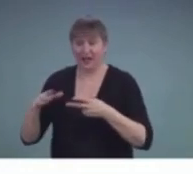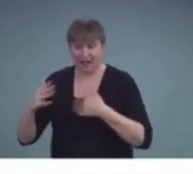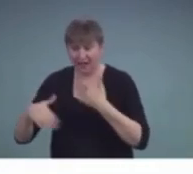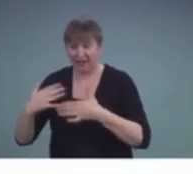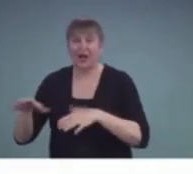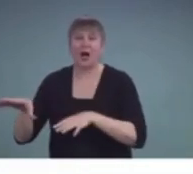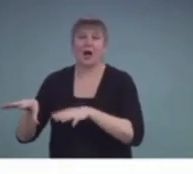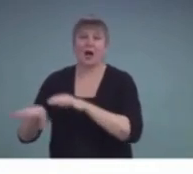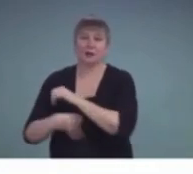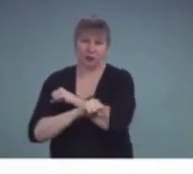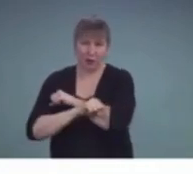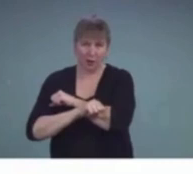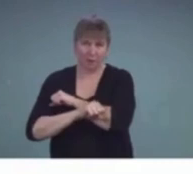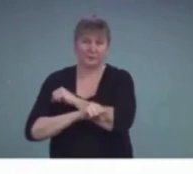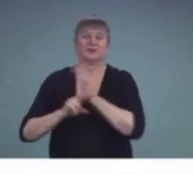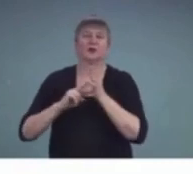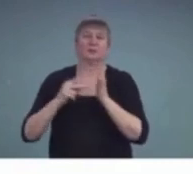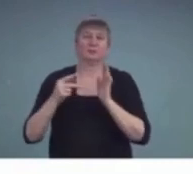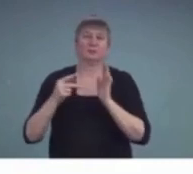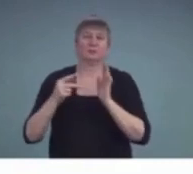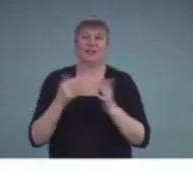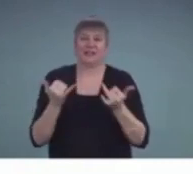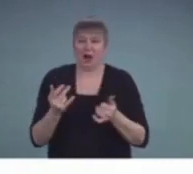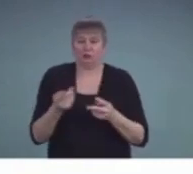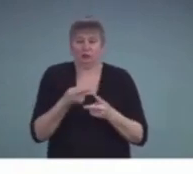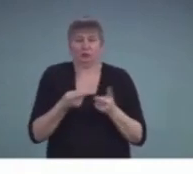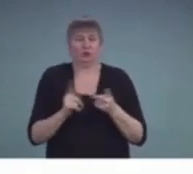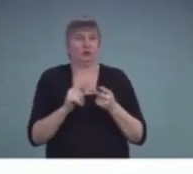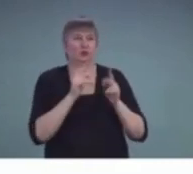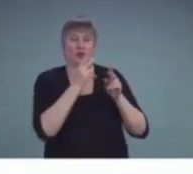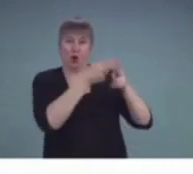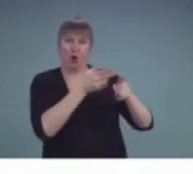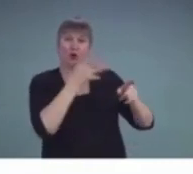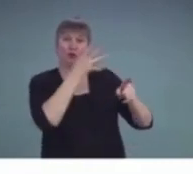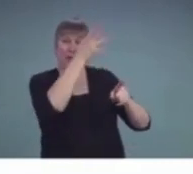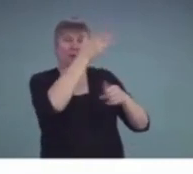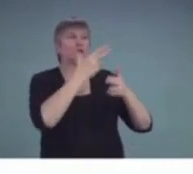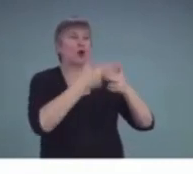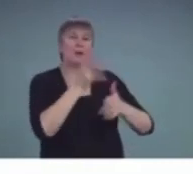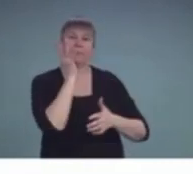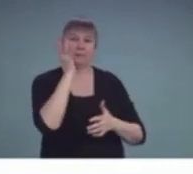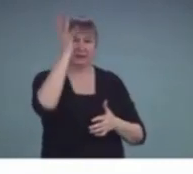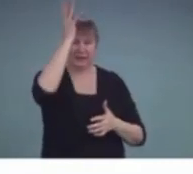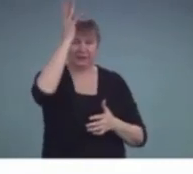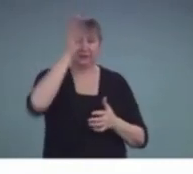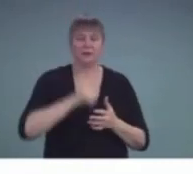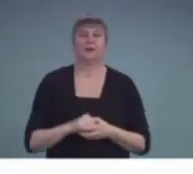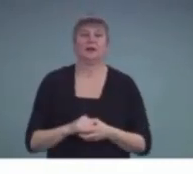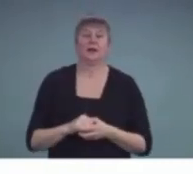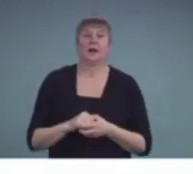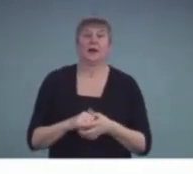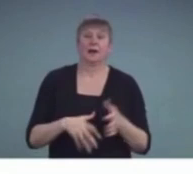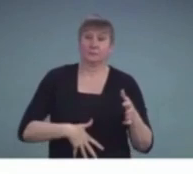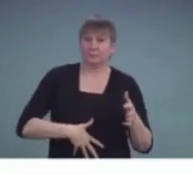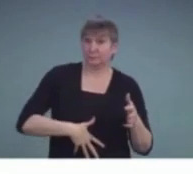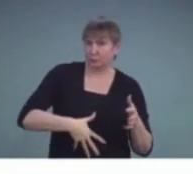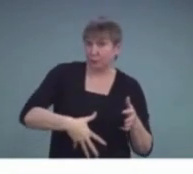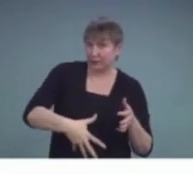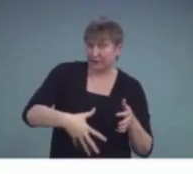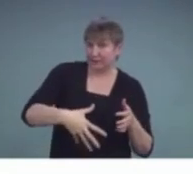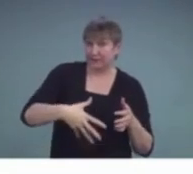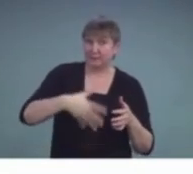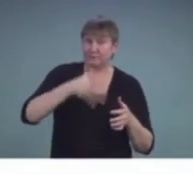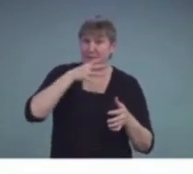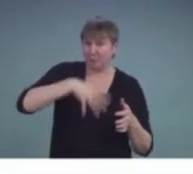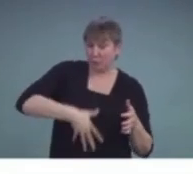The prenatal birth and developmental history is mostly unknown except that we know that his mother was reported to have